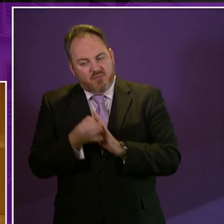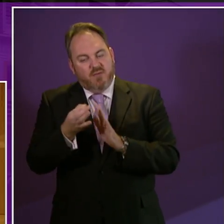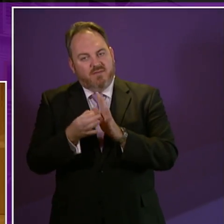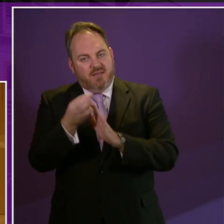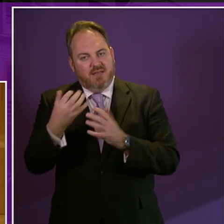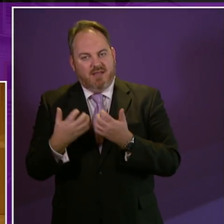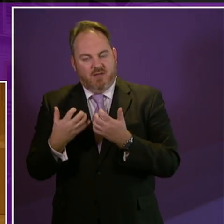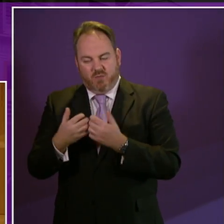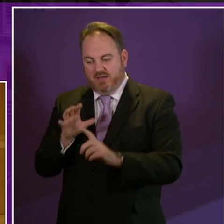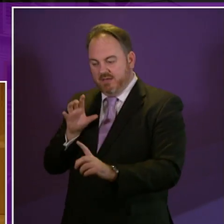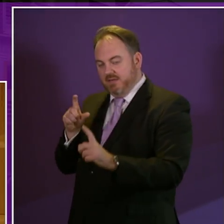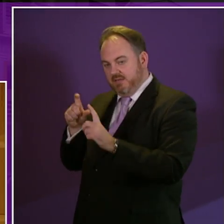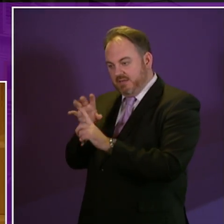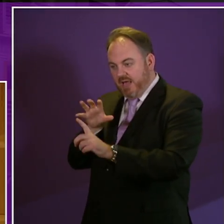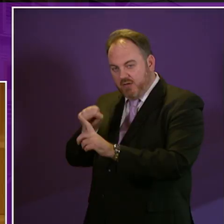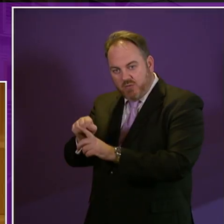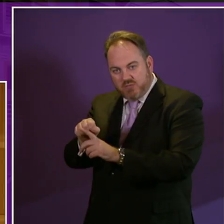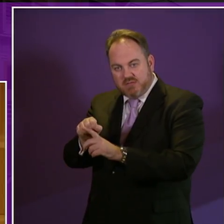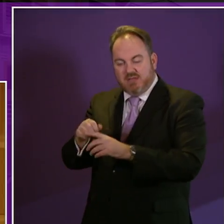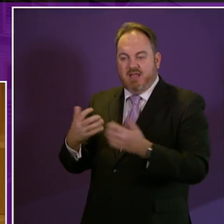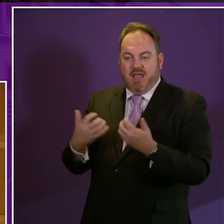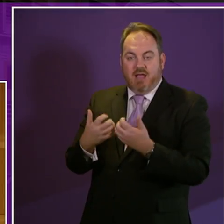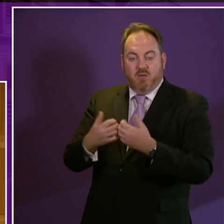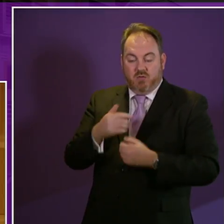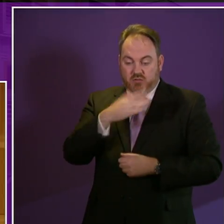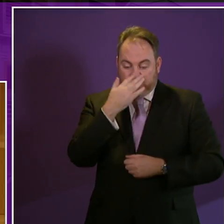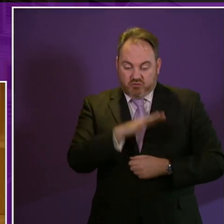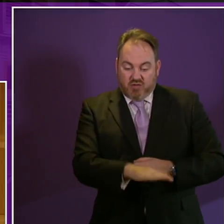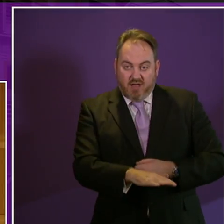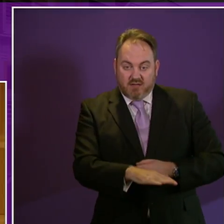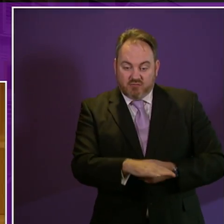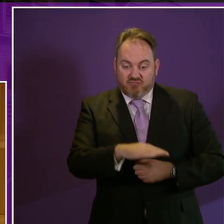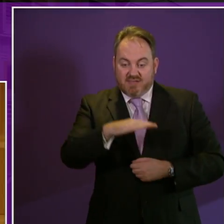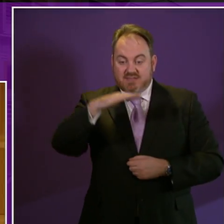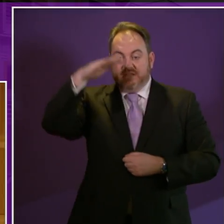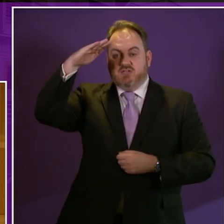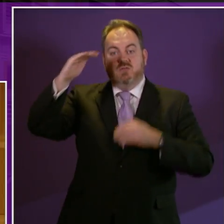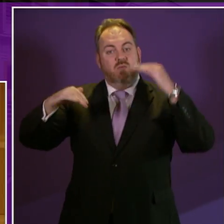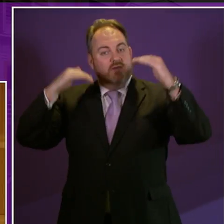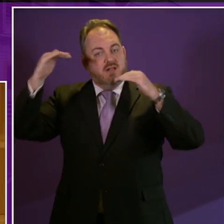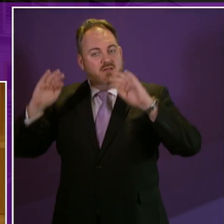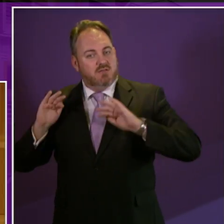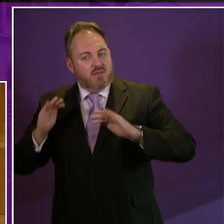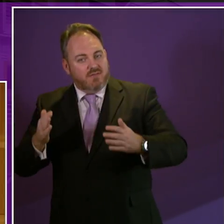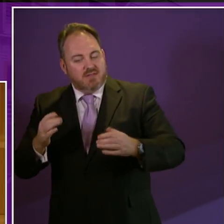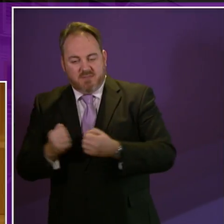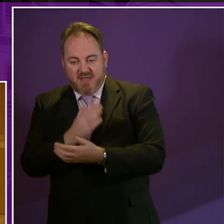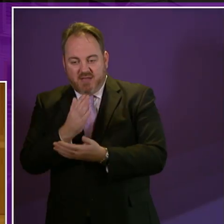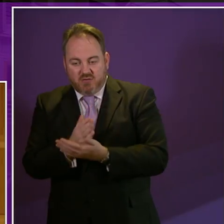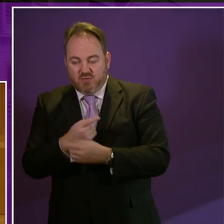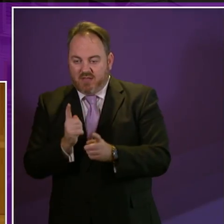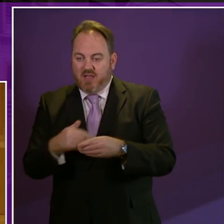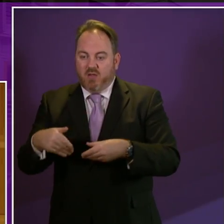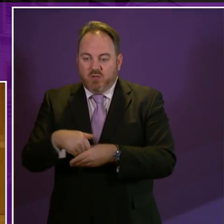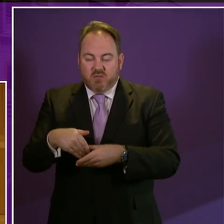diagnosis provision transitions into adult services and most importantly inclusion and with that I mean inclusion in work